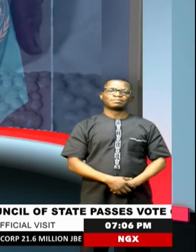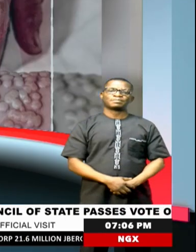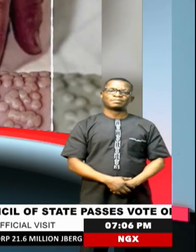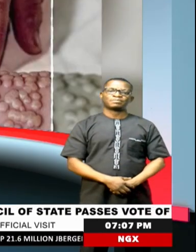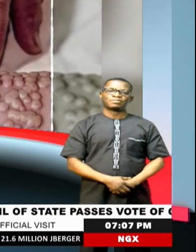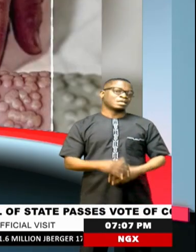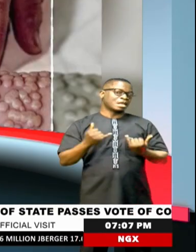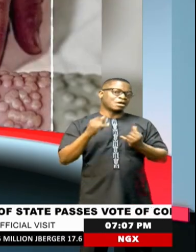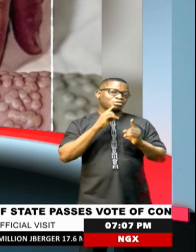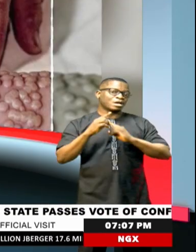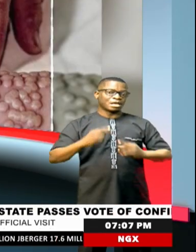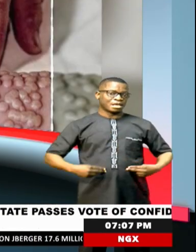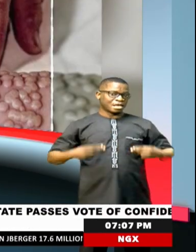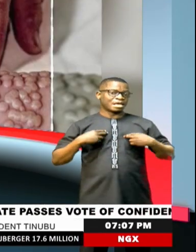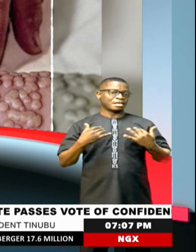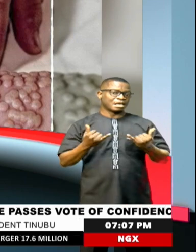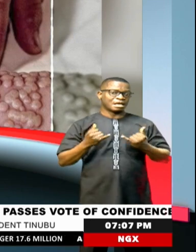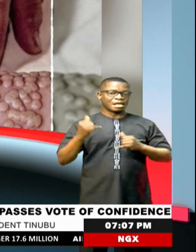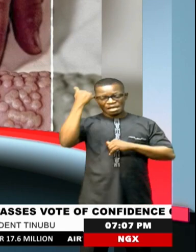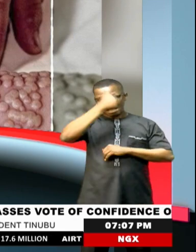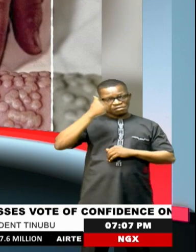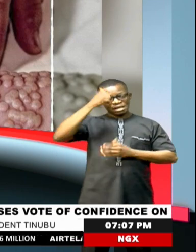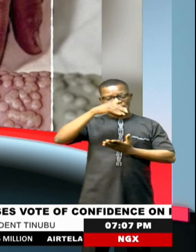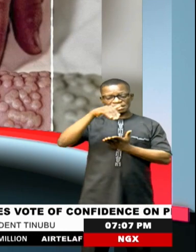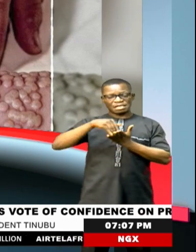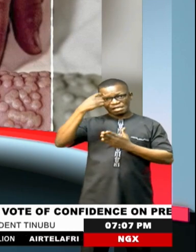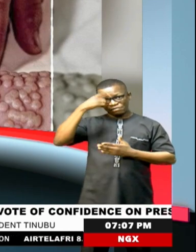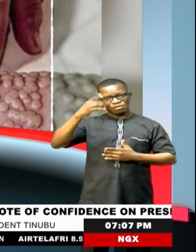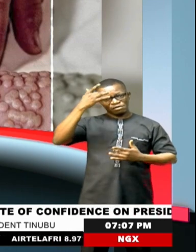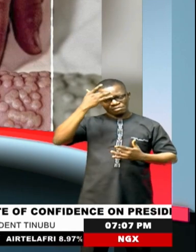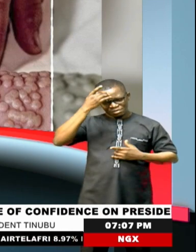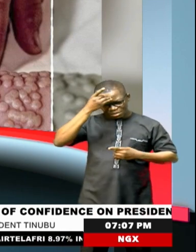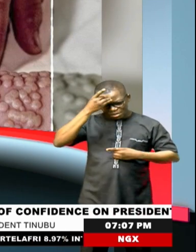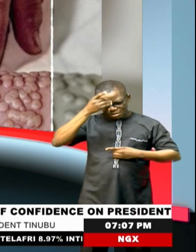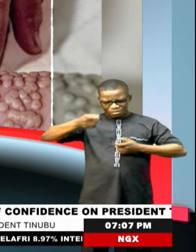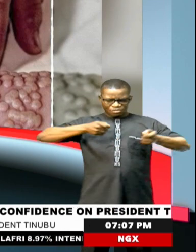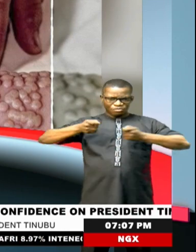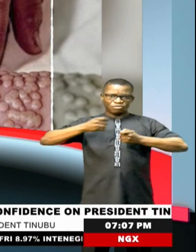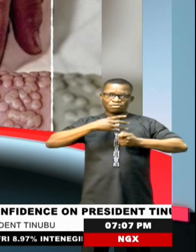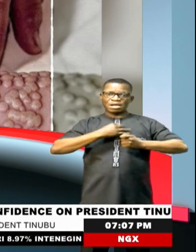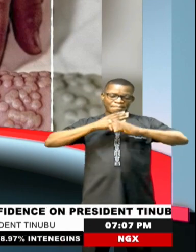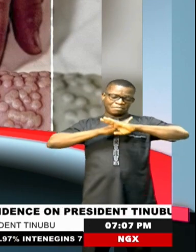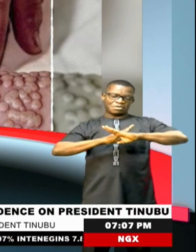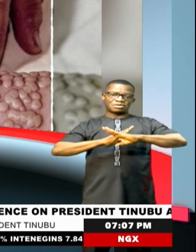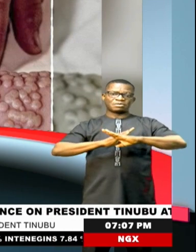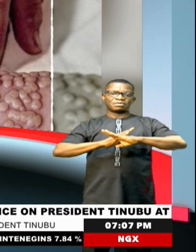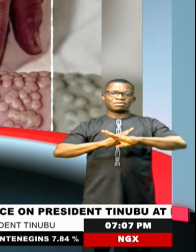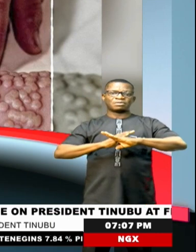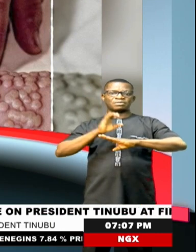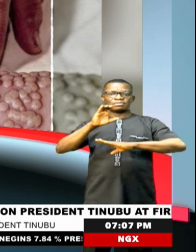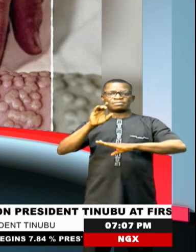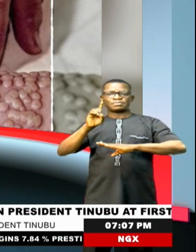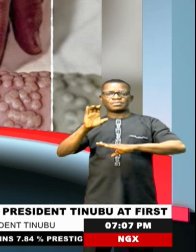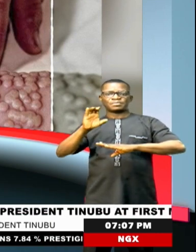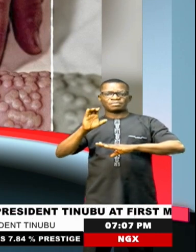In talking health now, the Africa Centers for Disease Control and Prevention, Africa's CDC, has declared MPOX